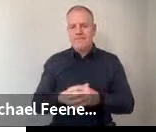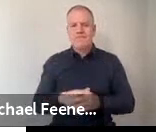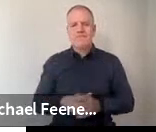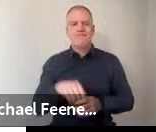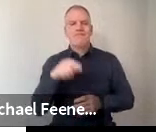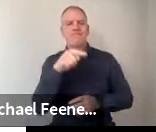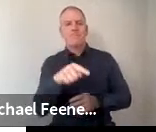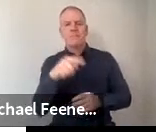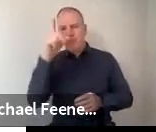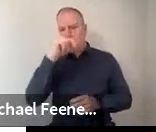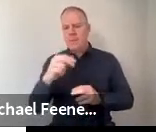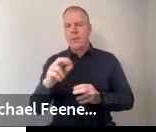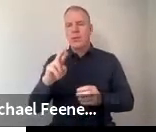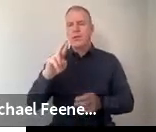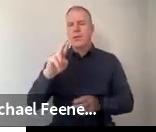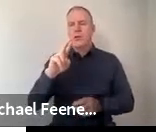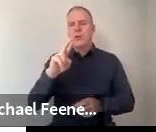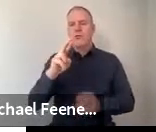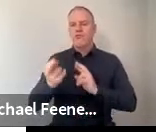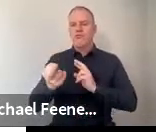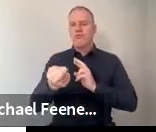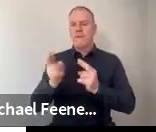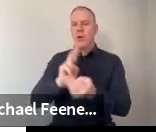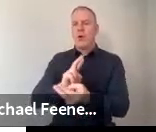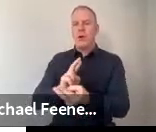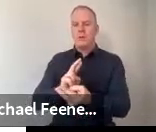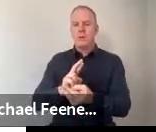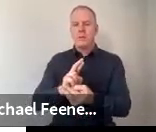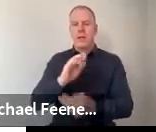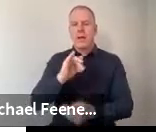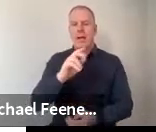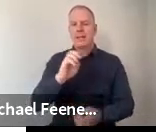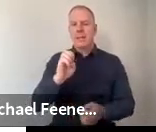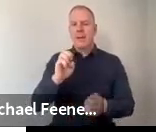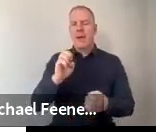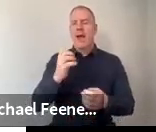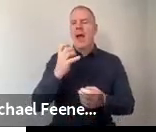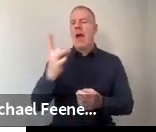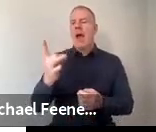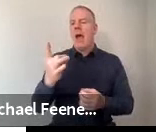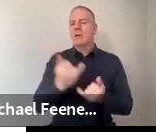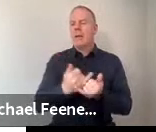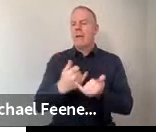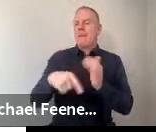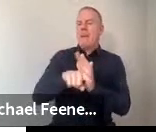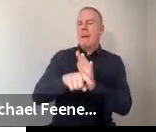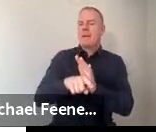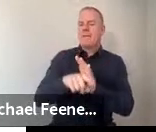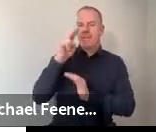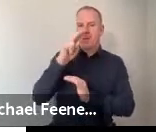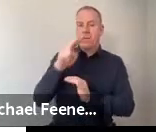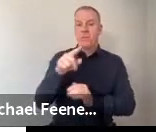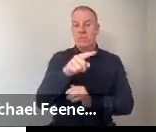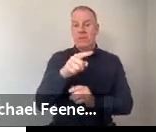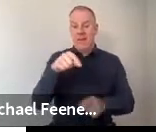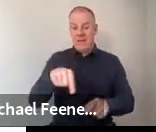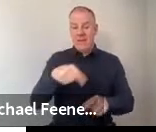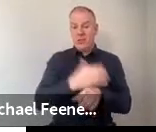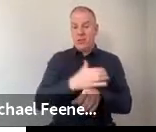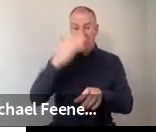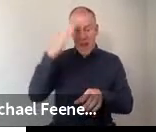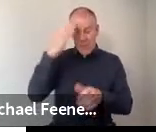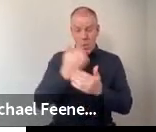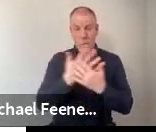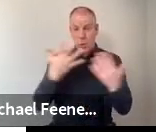one is called a reverse coded item where we're asking it in the kind of negative way. So this country is spending